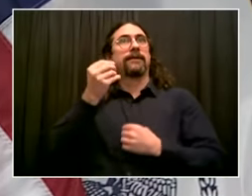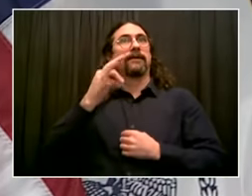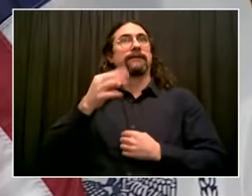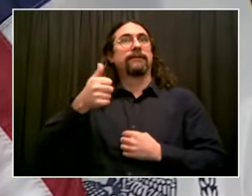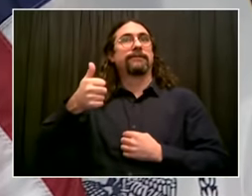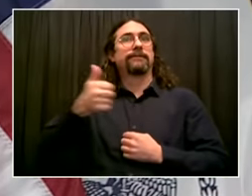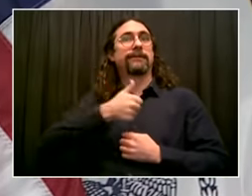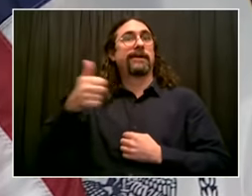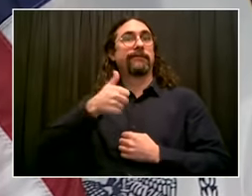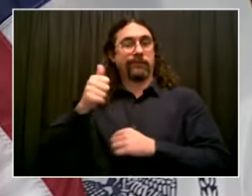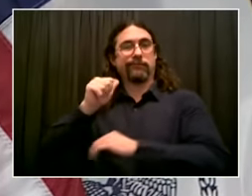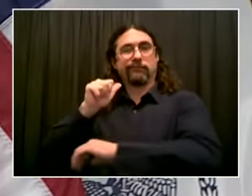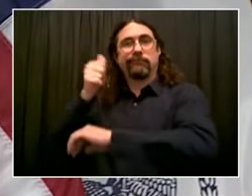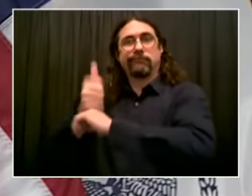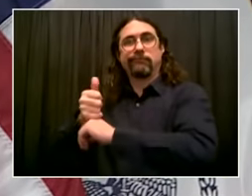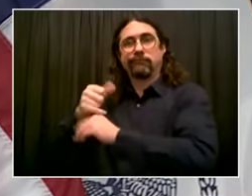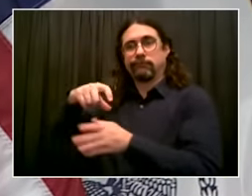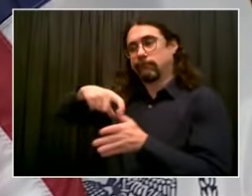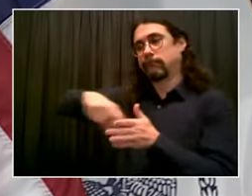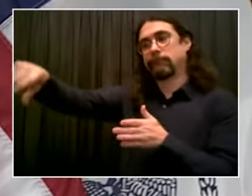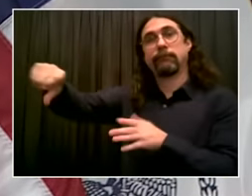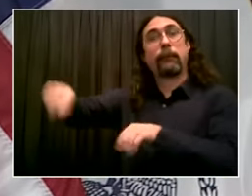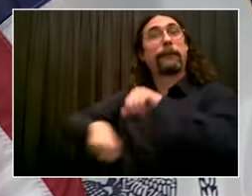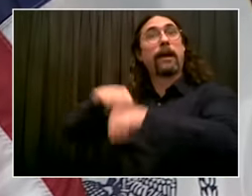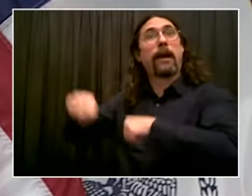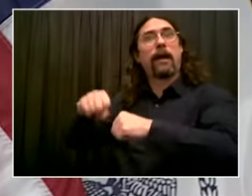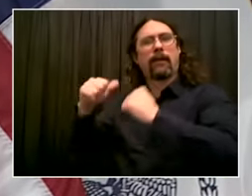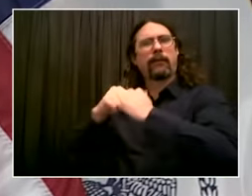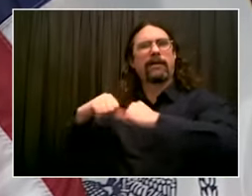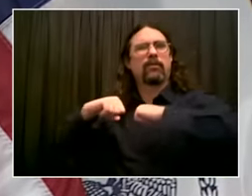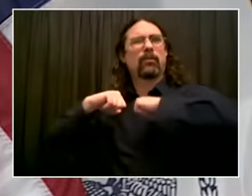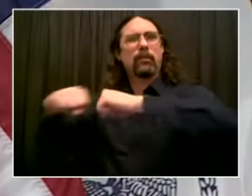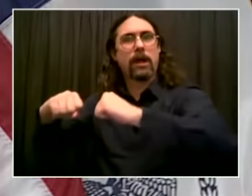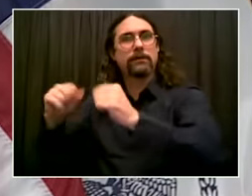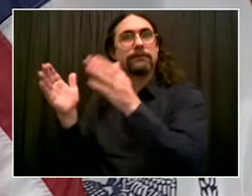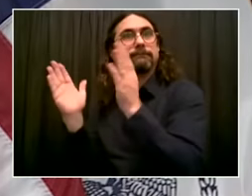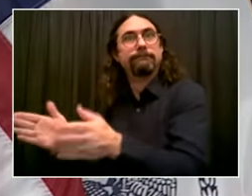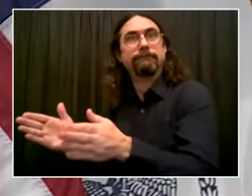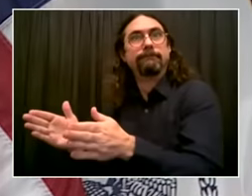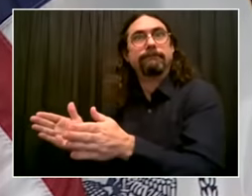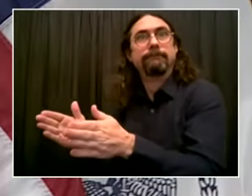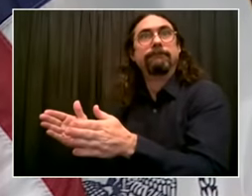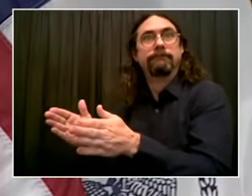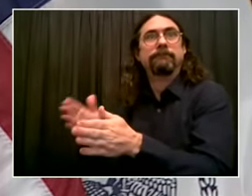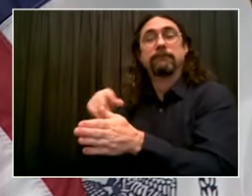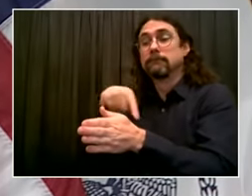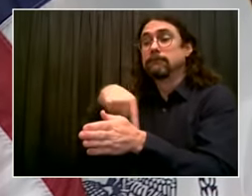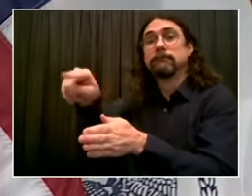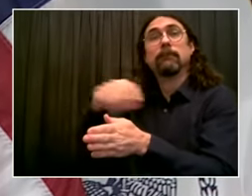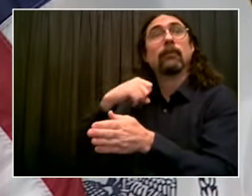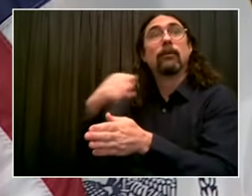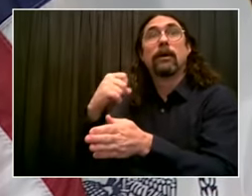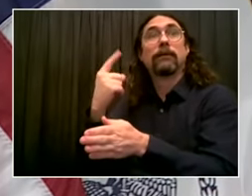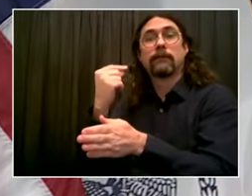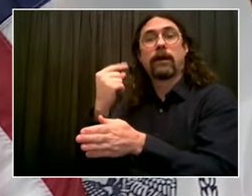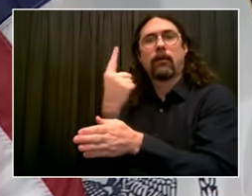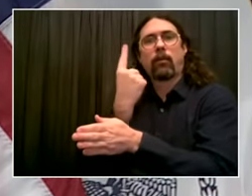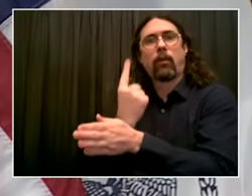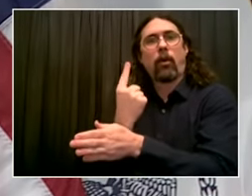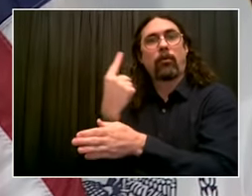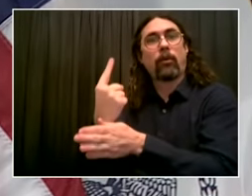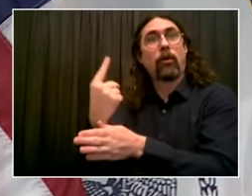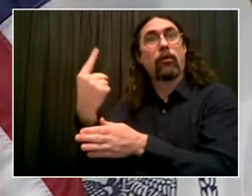of Sanitation destroyed all the flexi posts when it cleared snow after a storm. And now it's March, and the posts haven't been reinstalled, completely